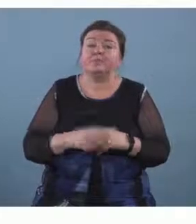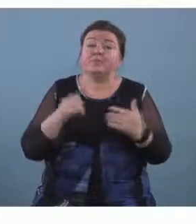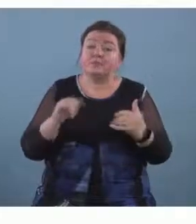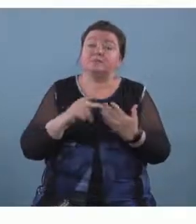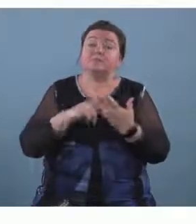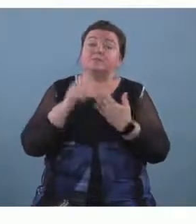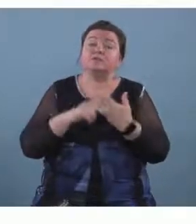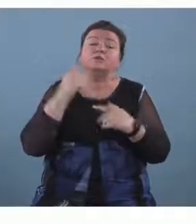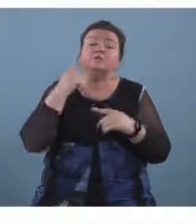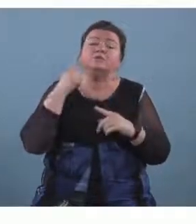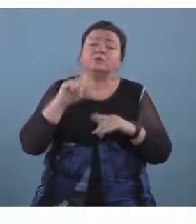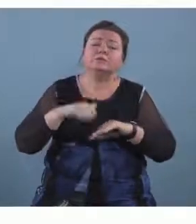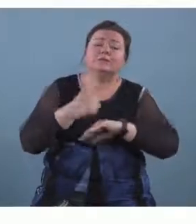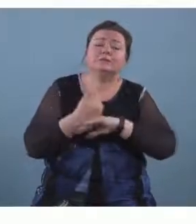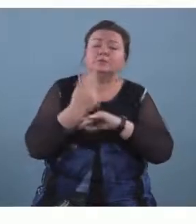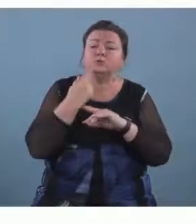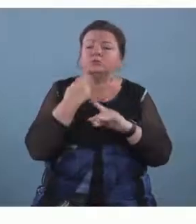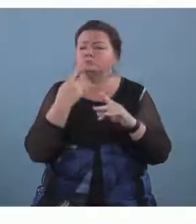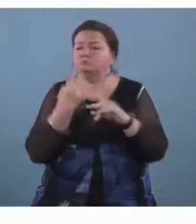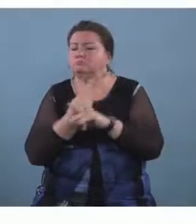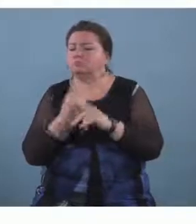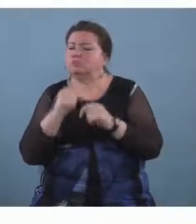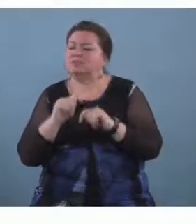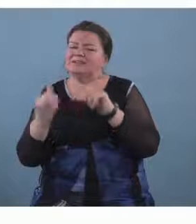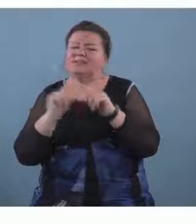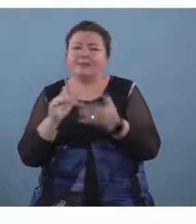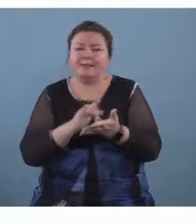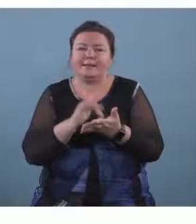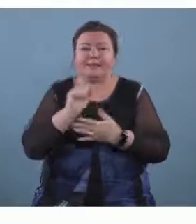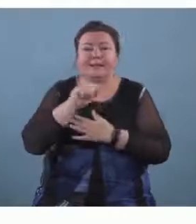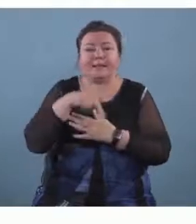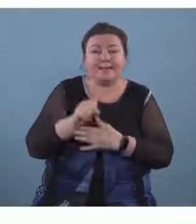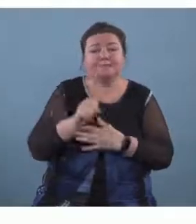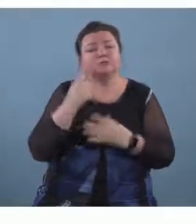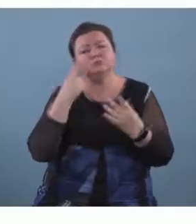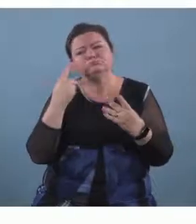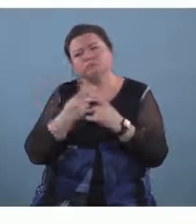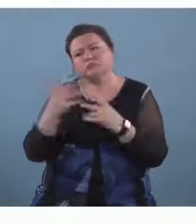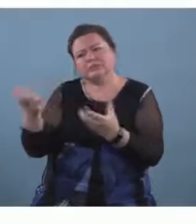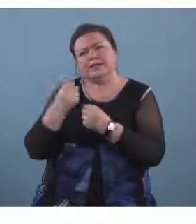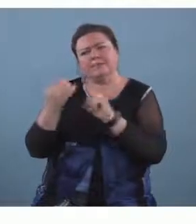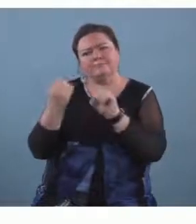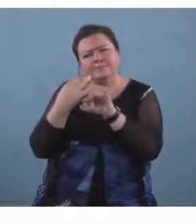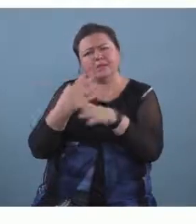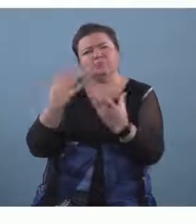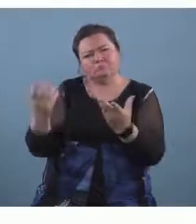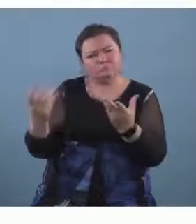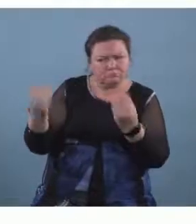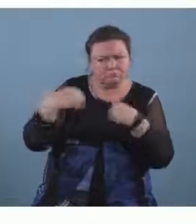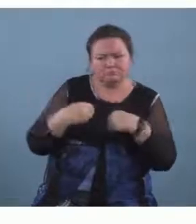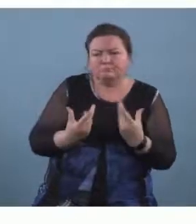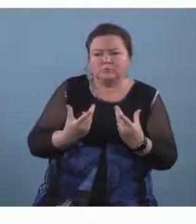um trial um different apps to collect feedback and if you look on the slide here there's a photograph